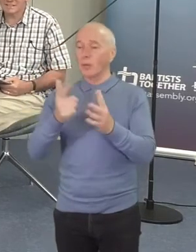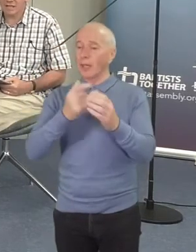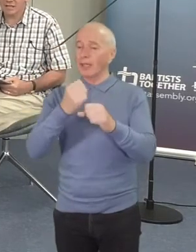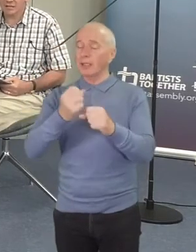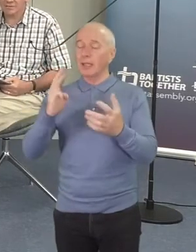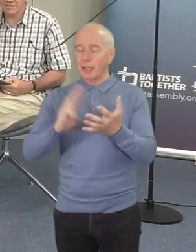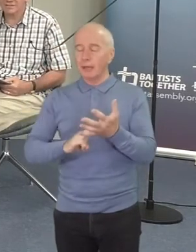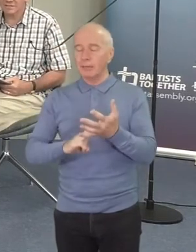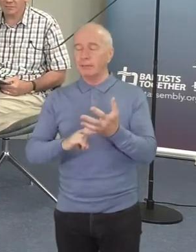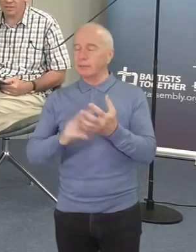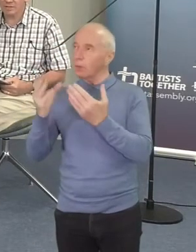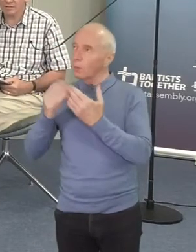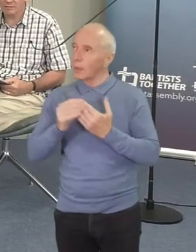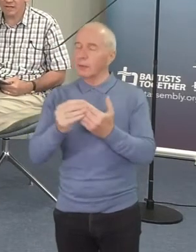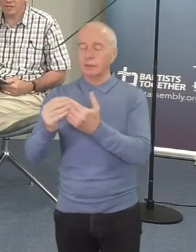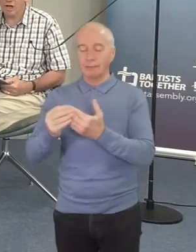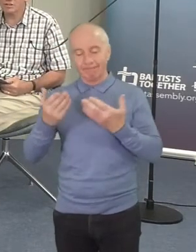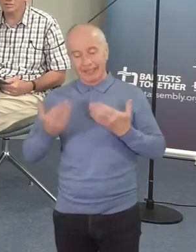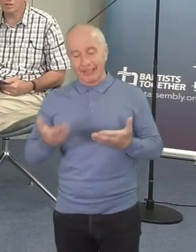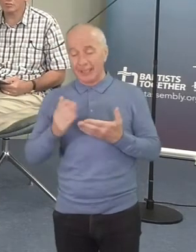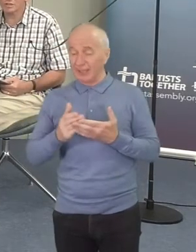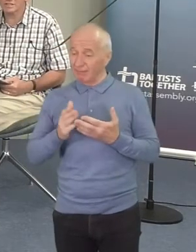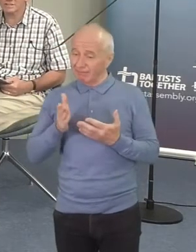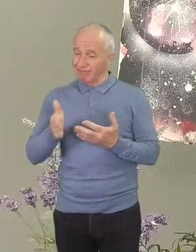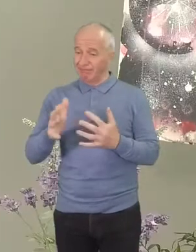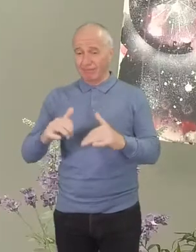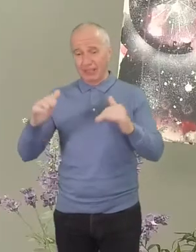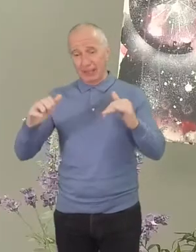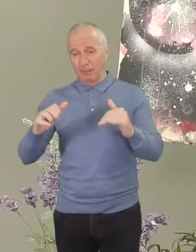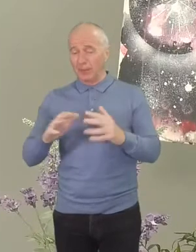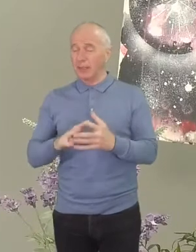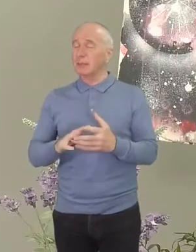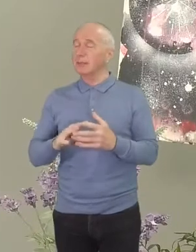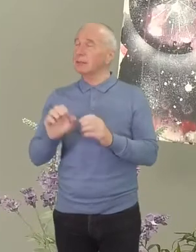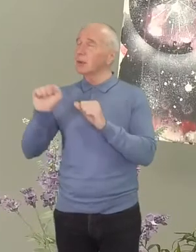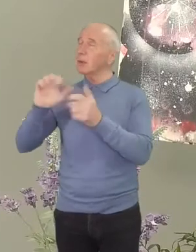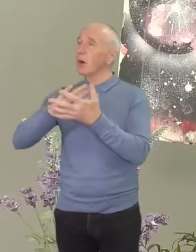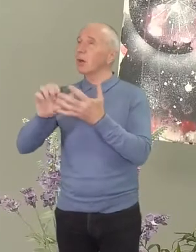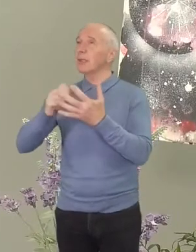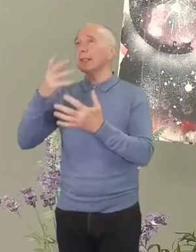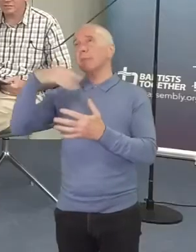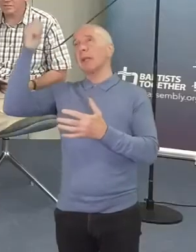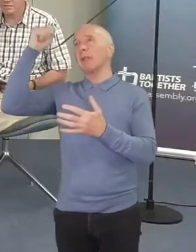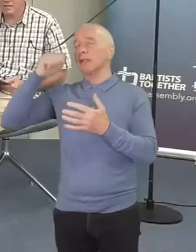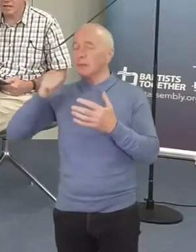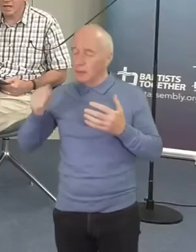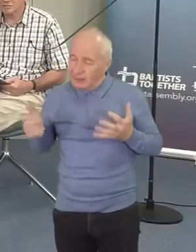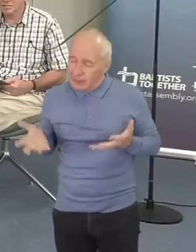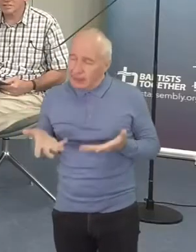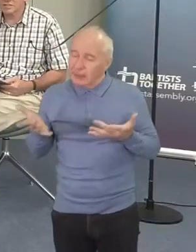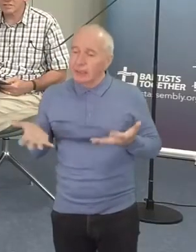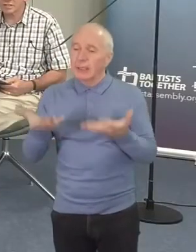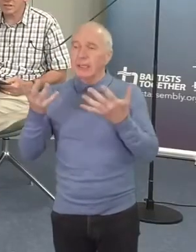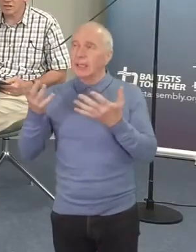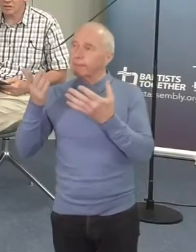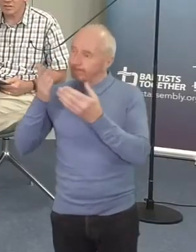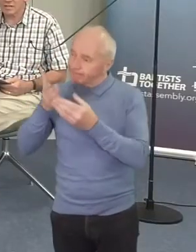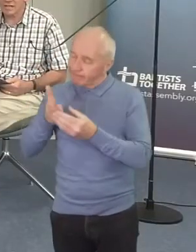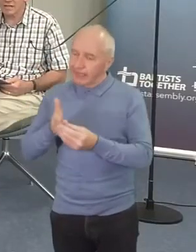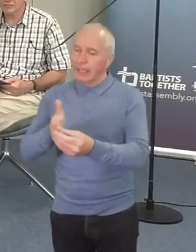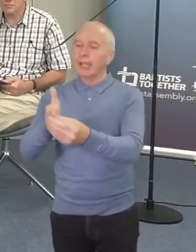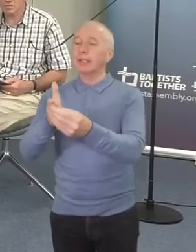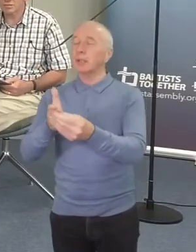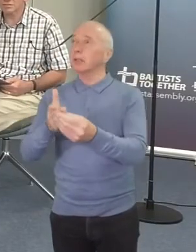with us this day of this Assembly, that your Holy Spirit would inspire us and guide us as we seek to